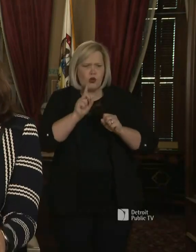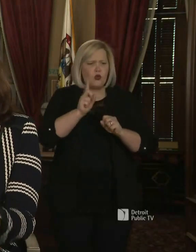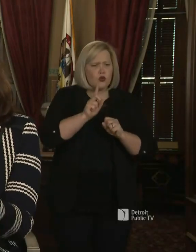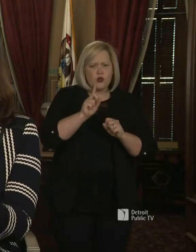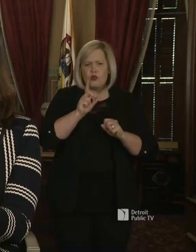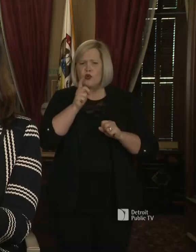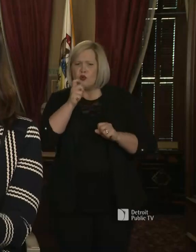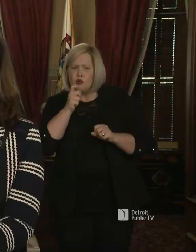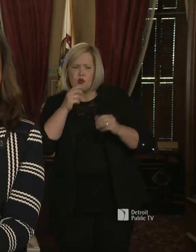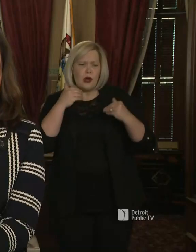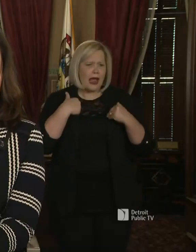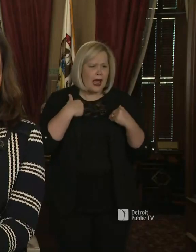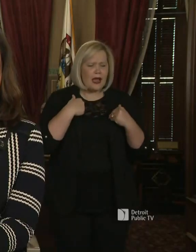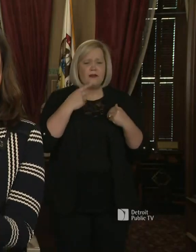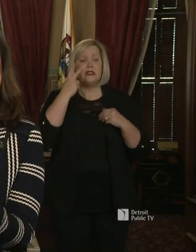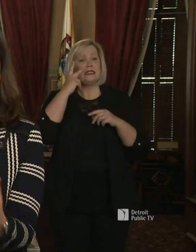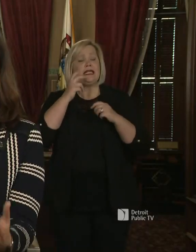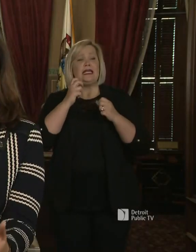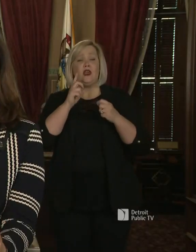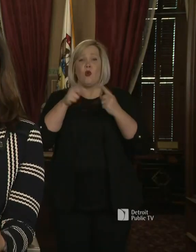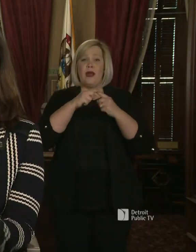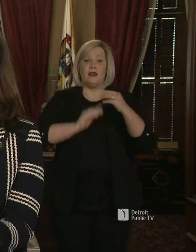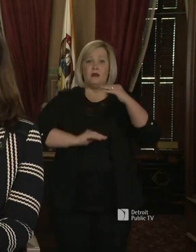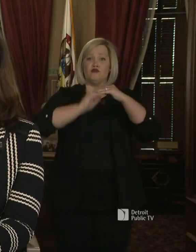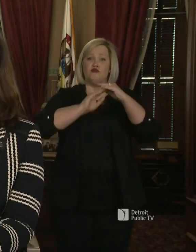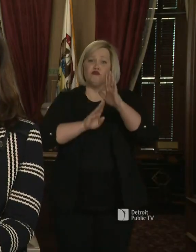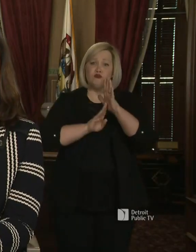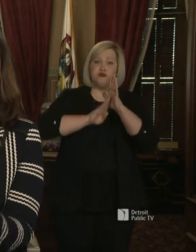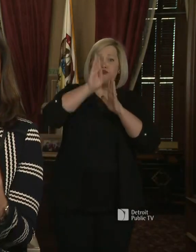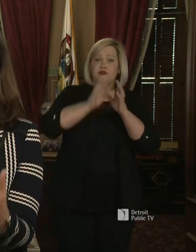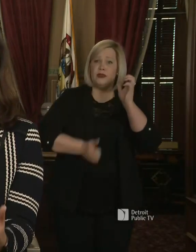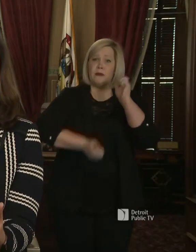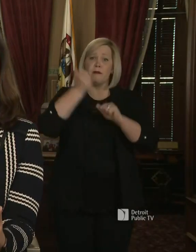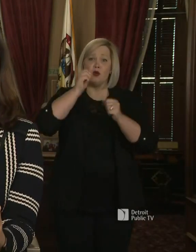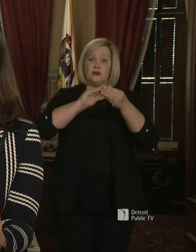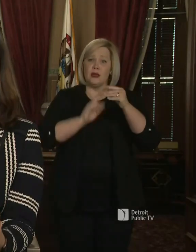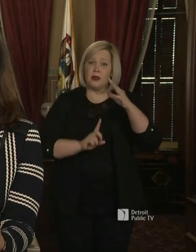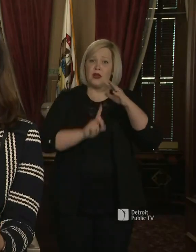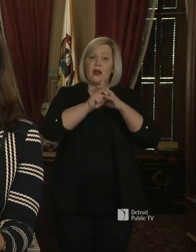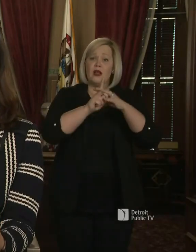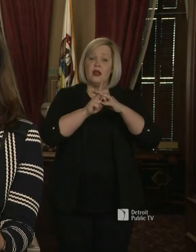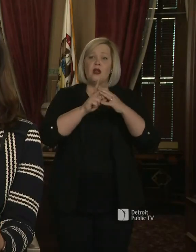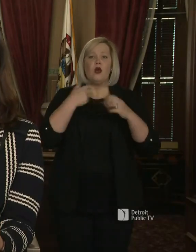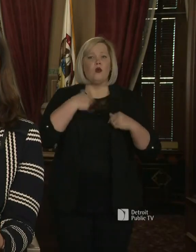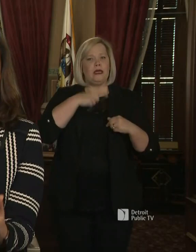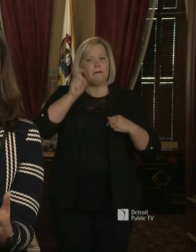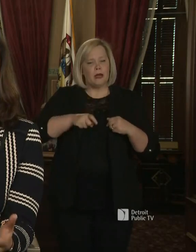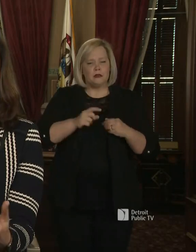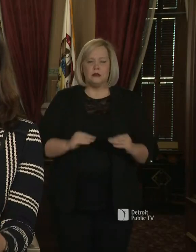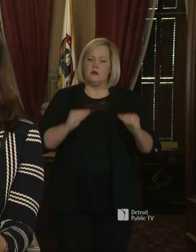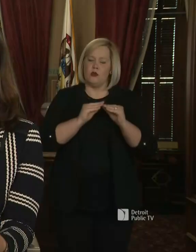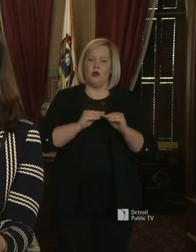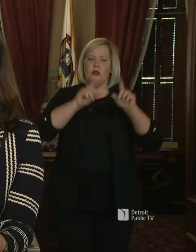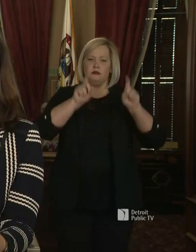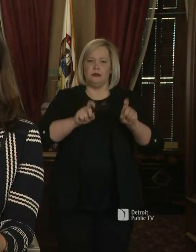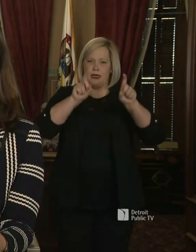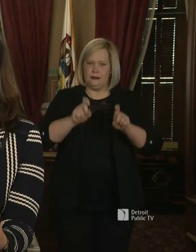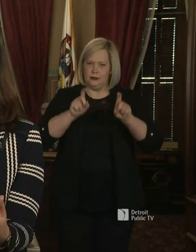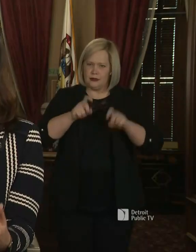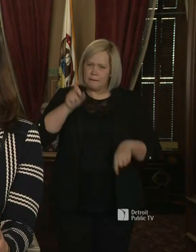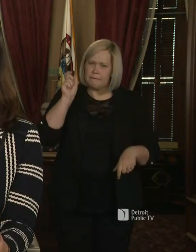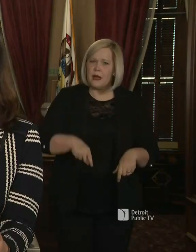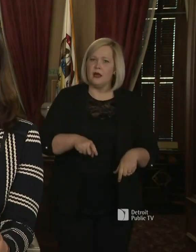when the apex of this is and for all of our planning purposes we've got to have more robust testing. And when we have to